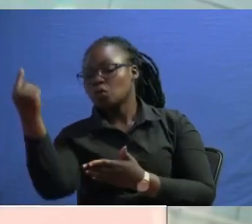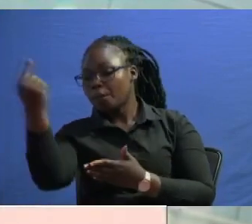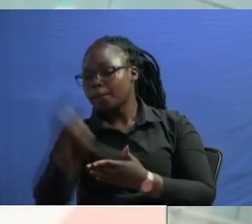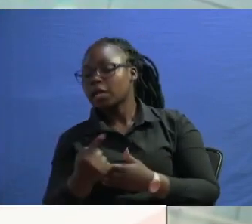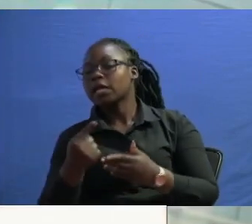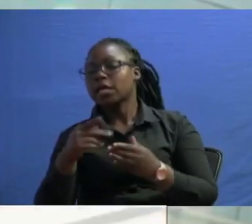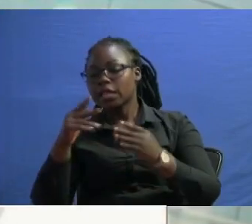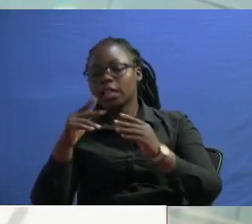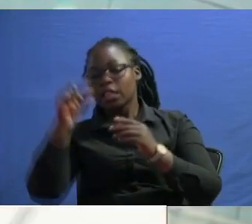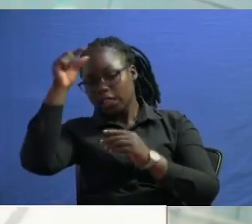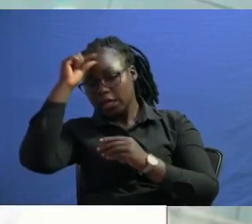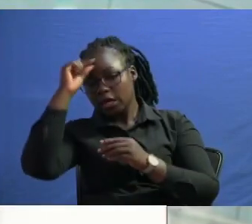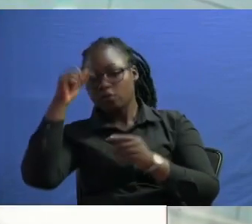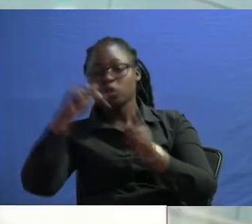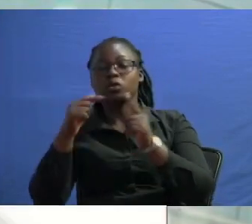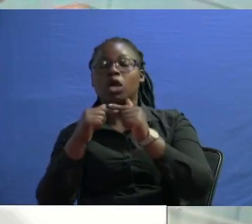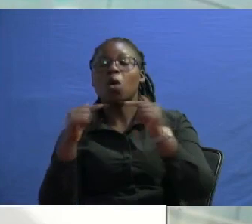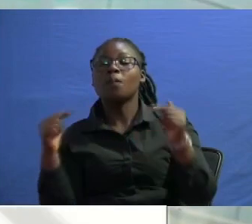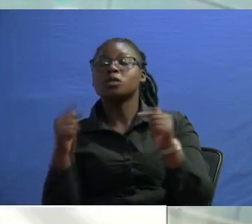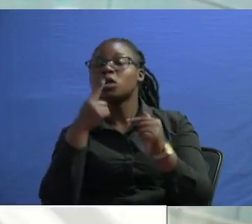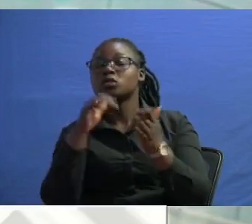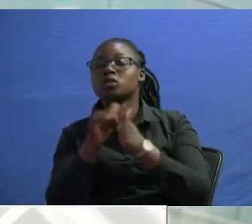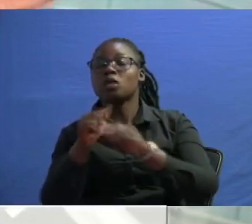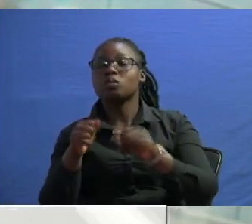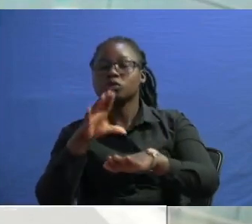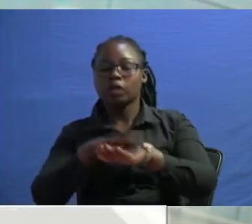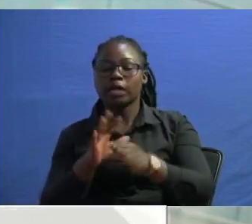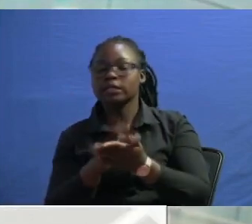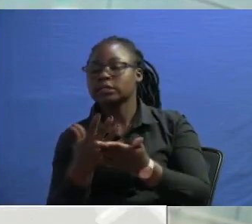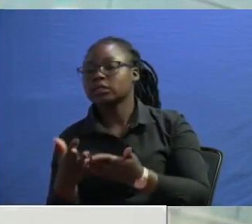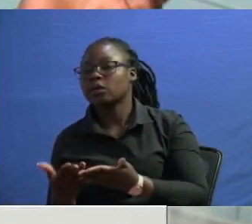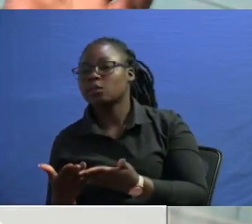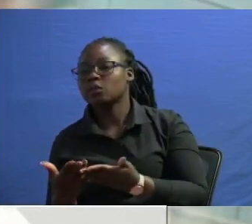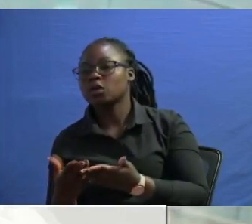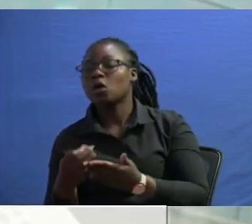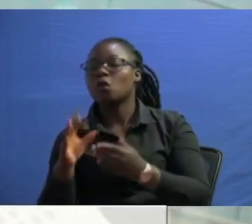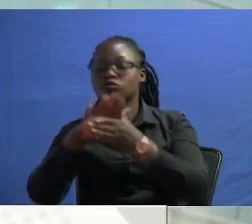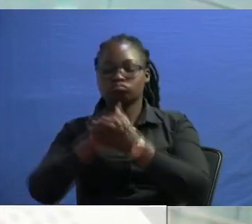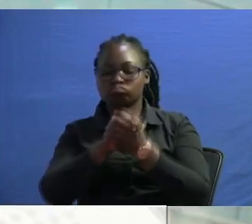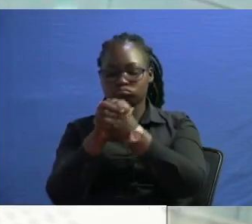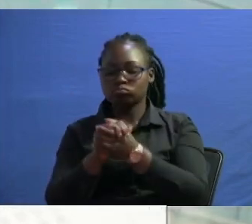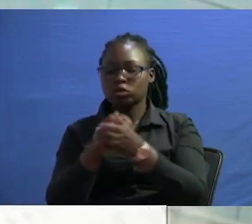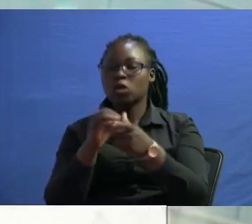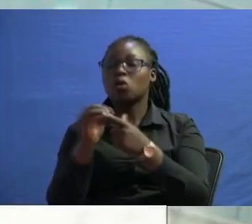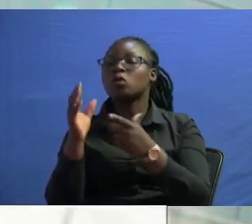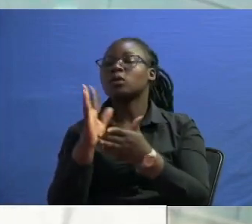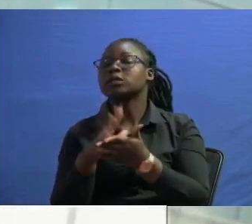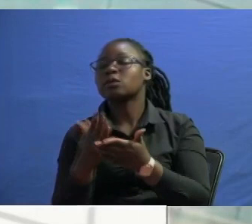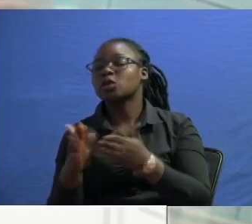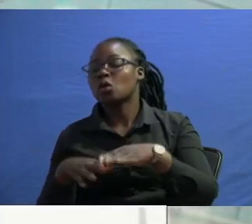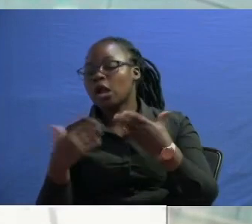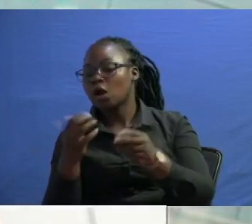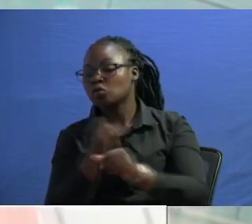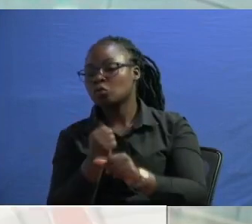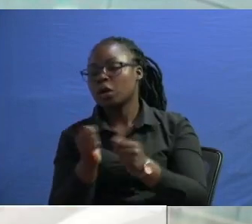government bow to the pressure of opposition so that they could get something more of a replica of a handshake or maybe some consensus on how to